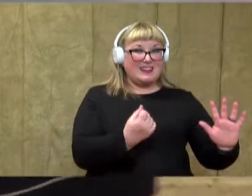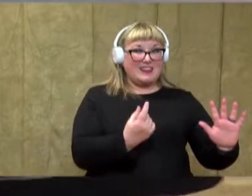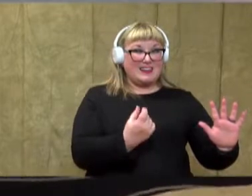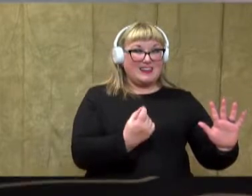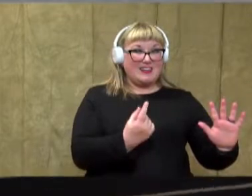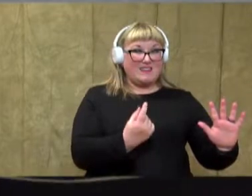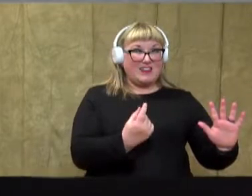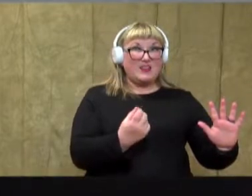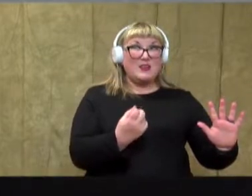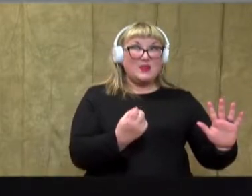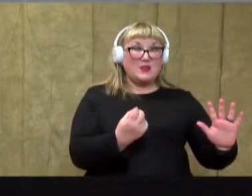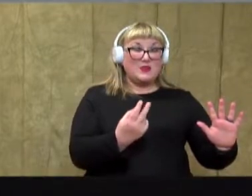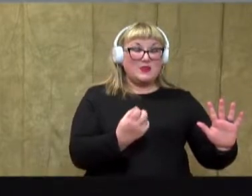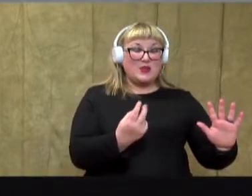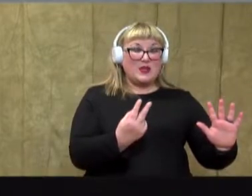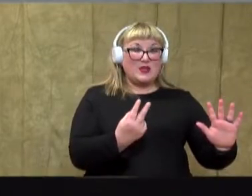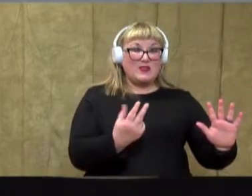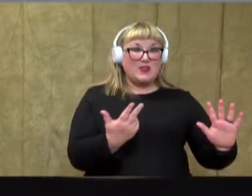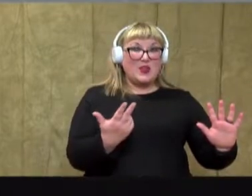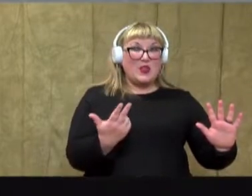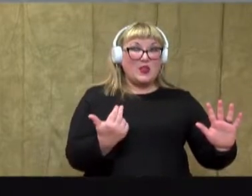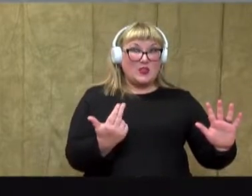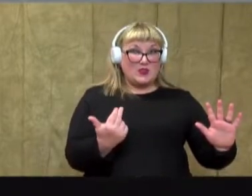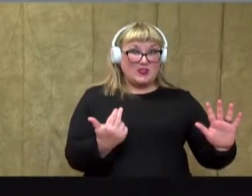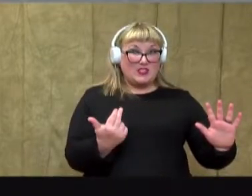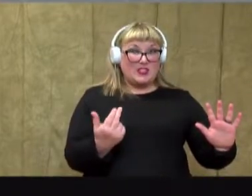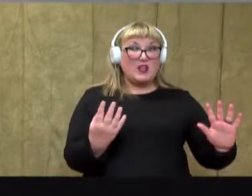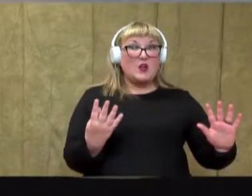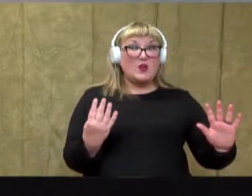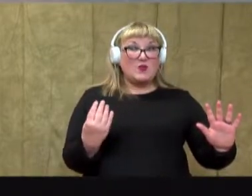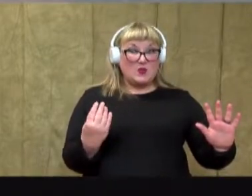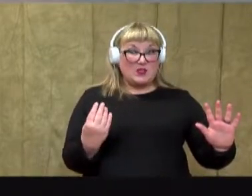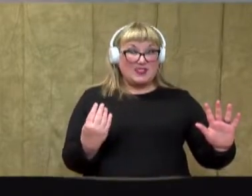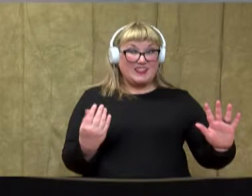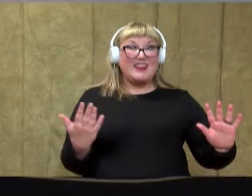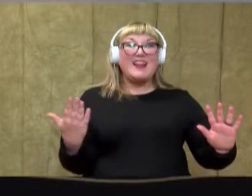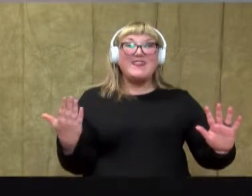11, 12, 14.